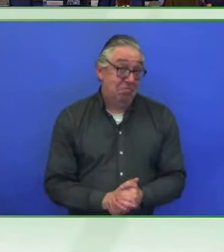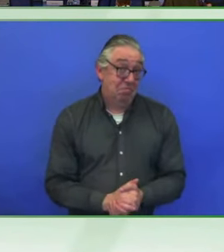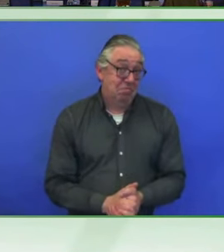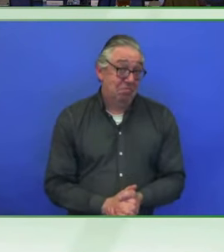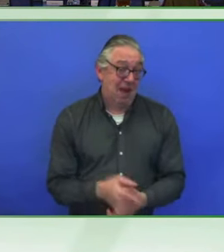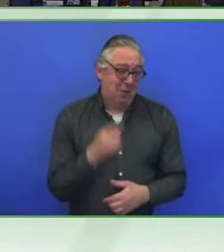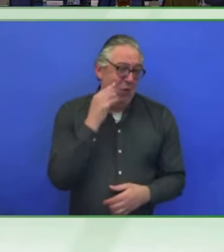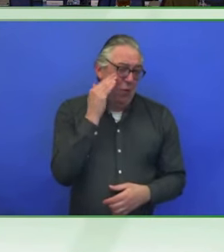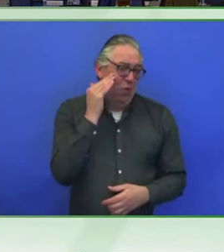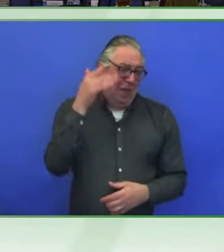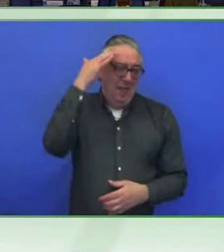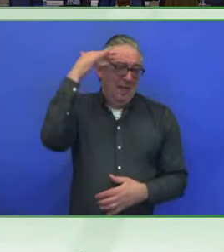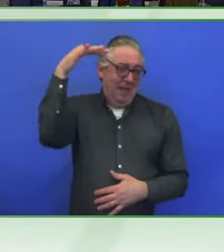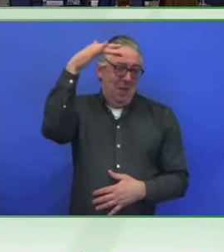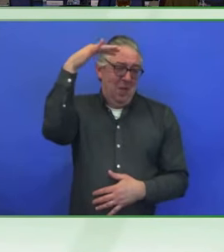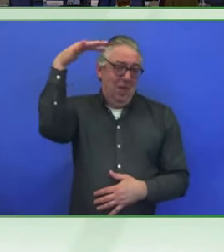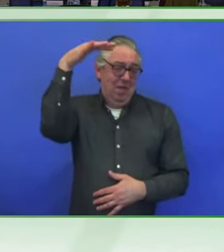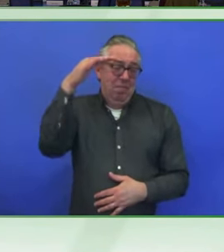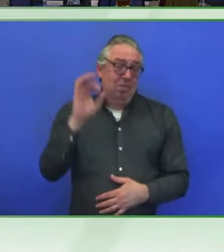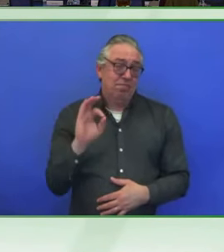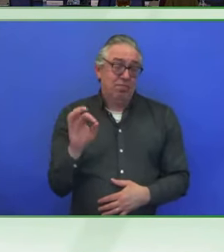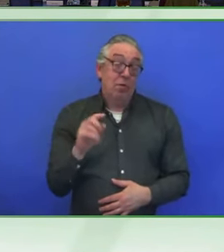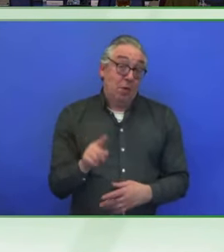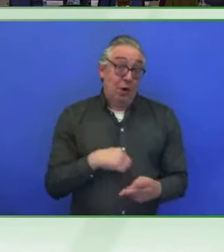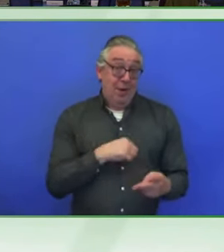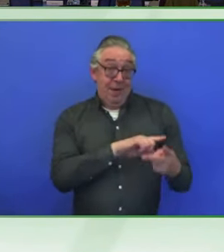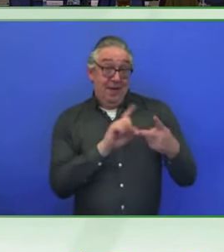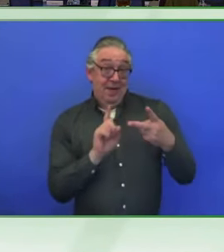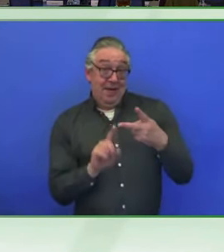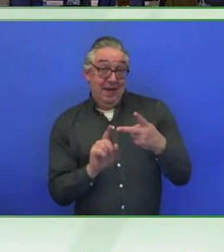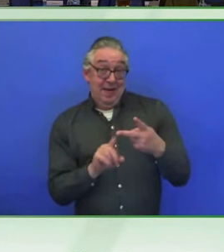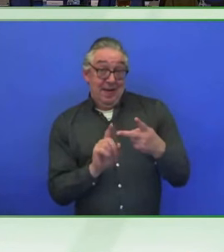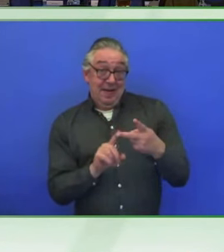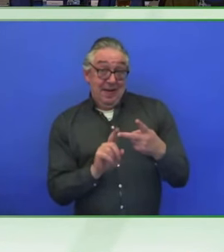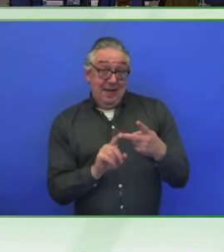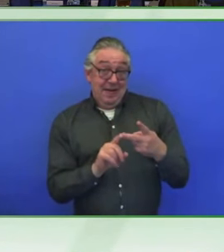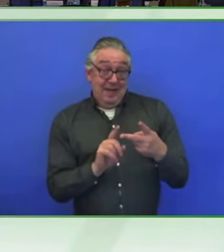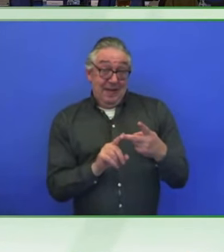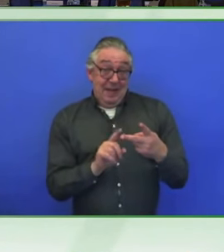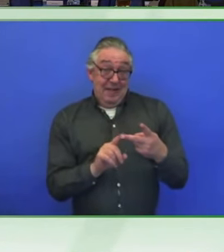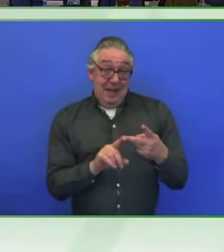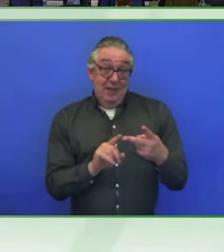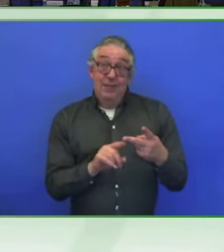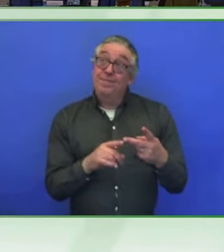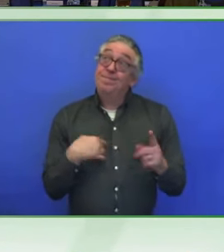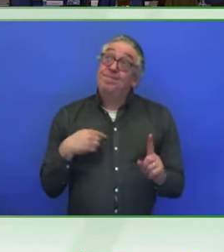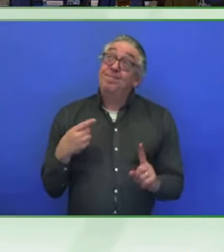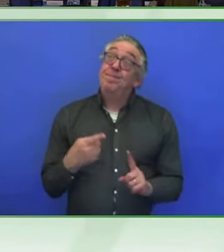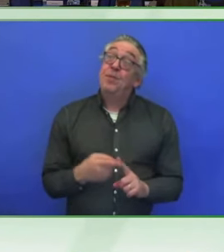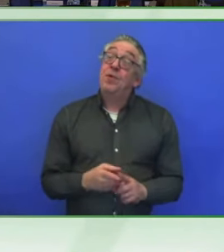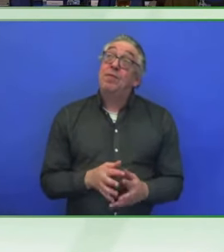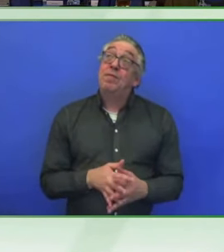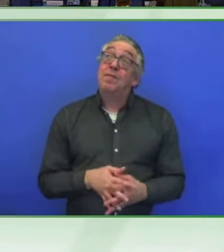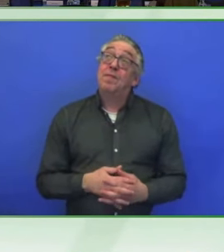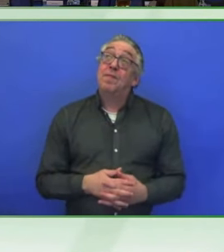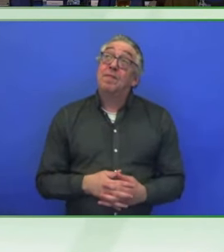the second point about like, uh, what to be measured